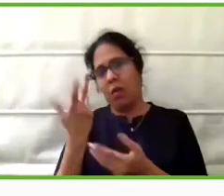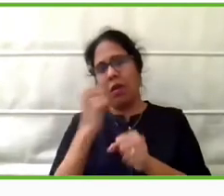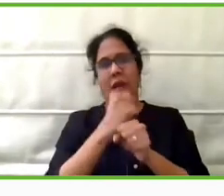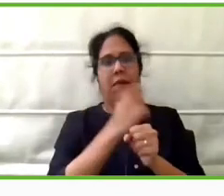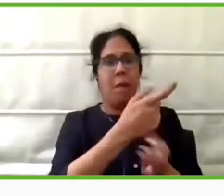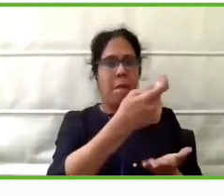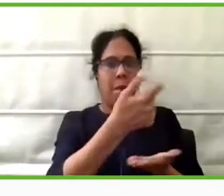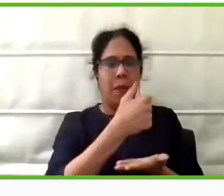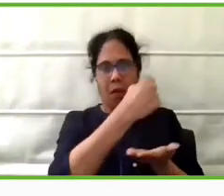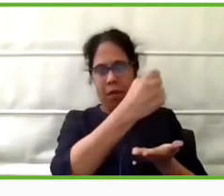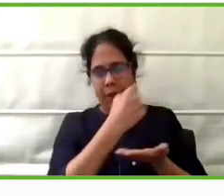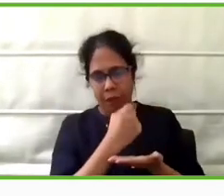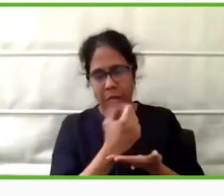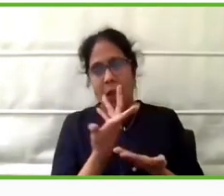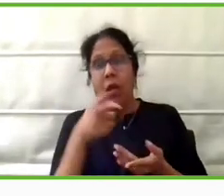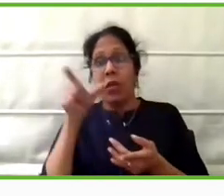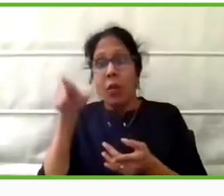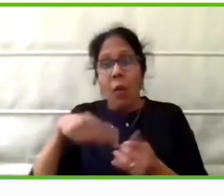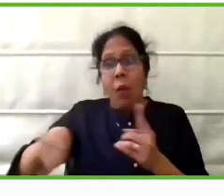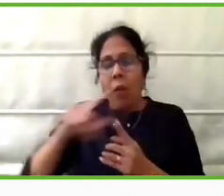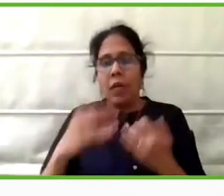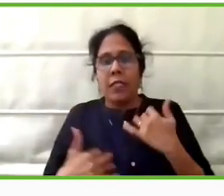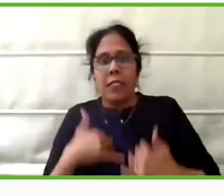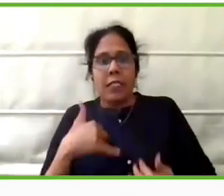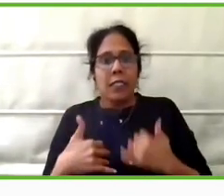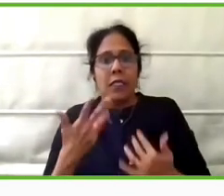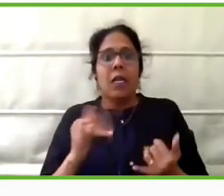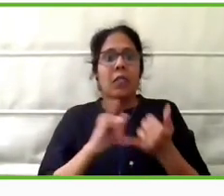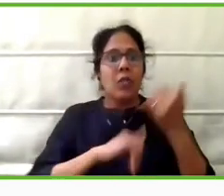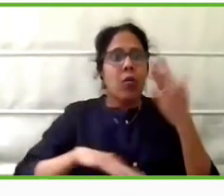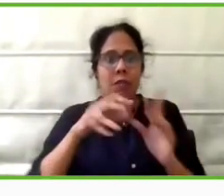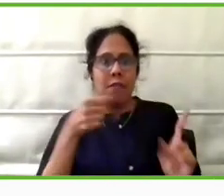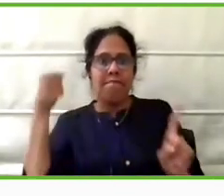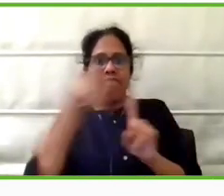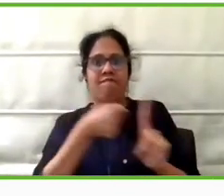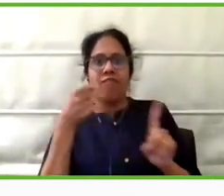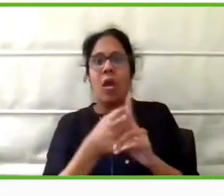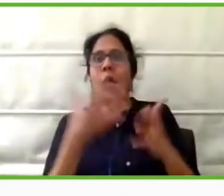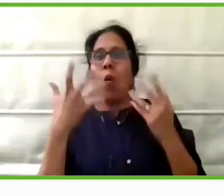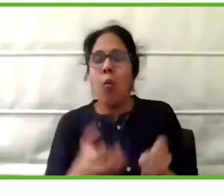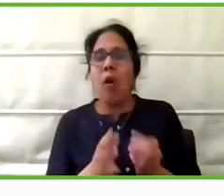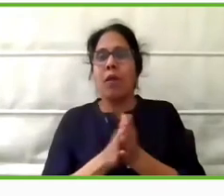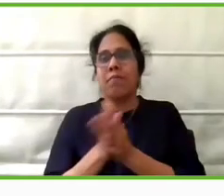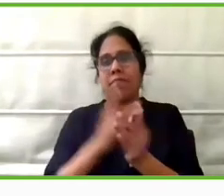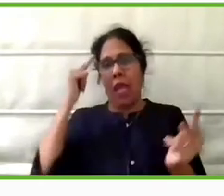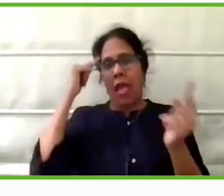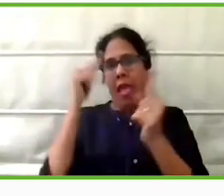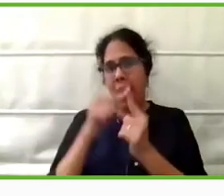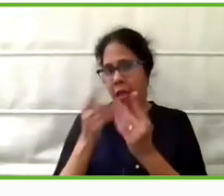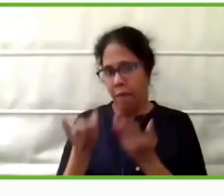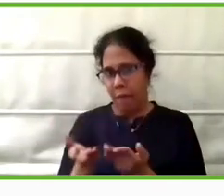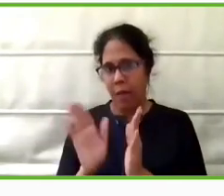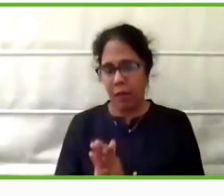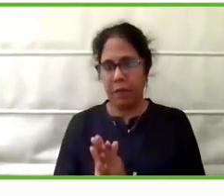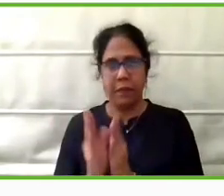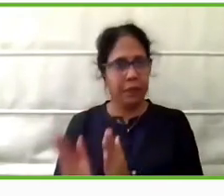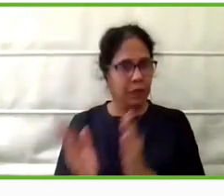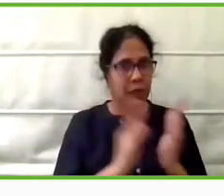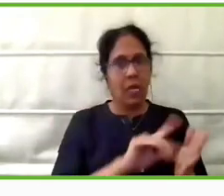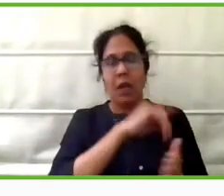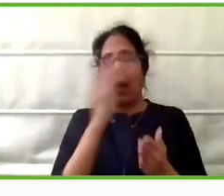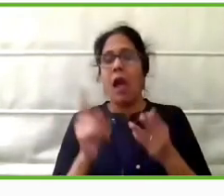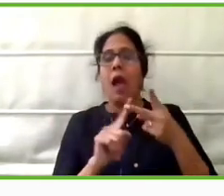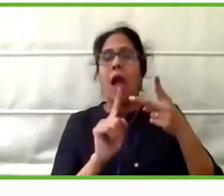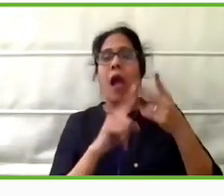interest to create social impact. R is the nodal research institution like ours, where we are focused on